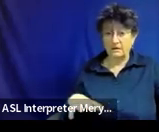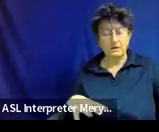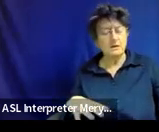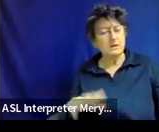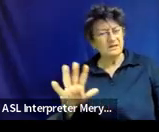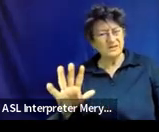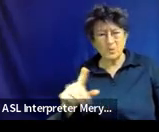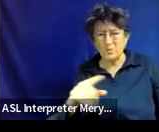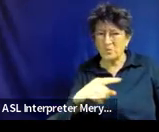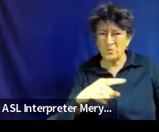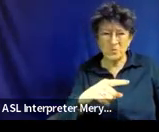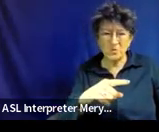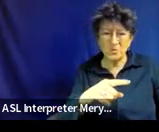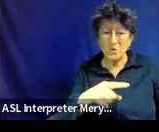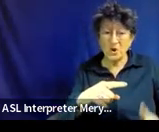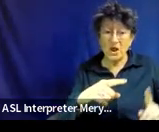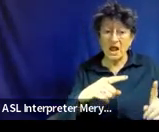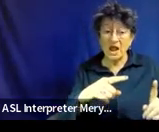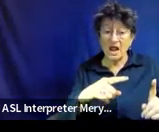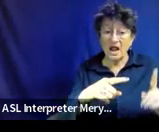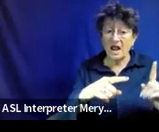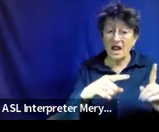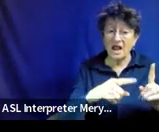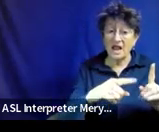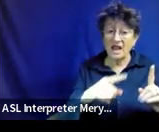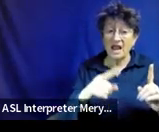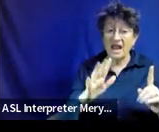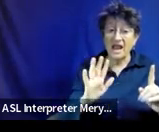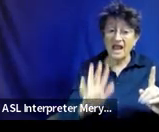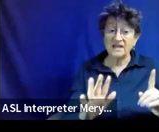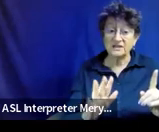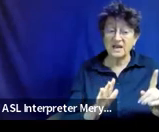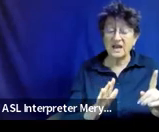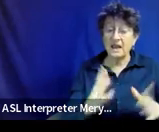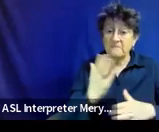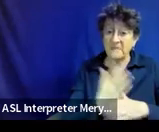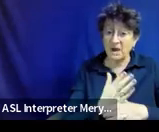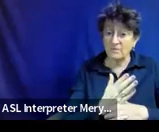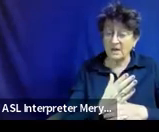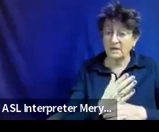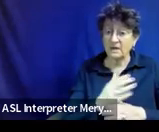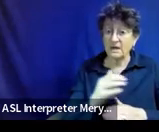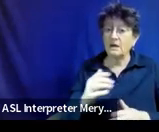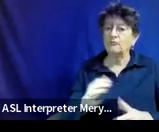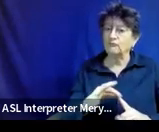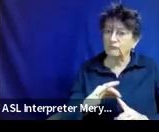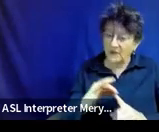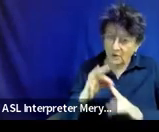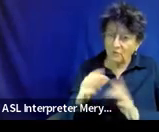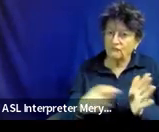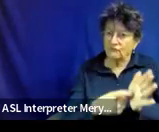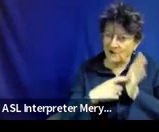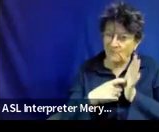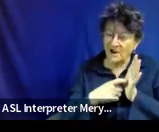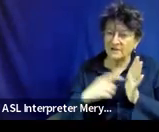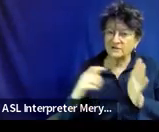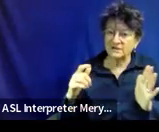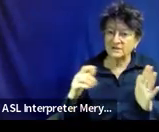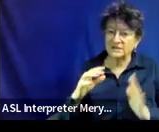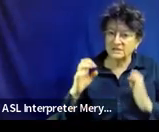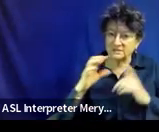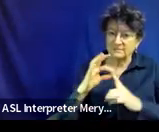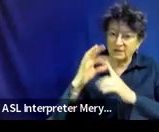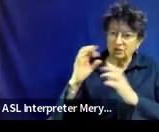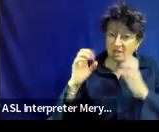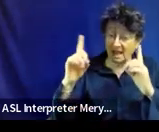is such that they require that specially designed instruction or small group instruction, whether it's in